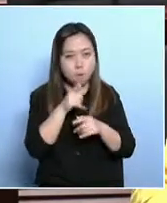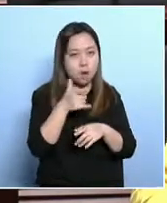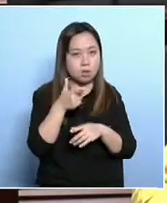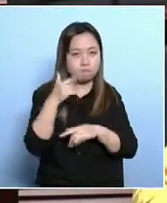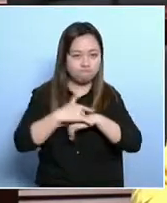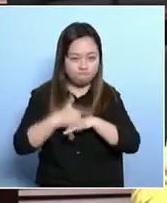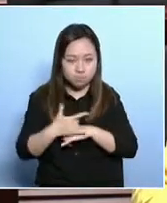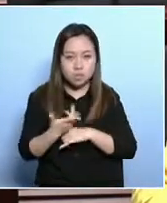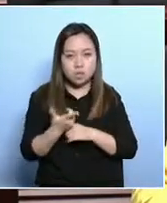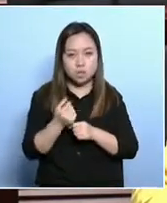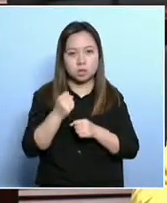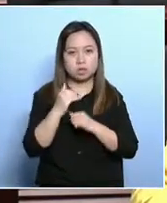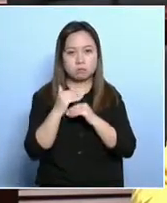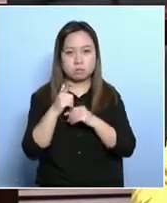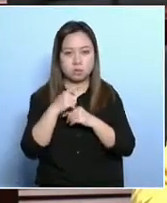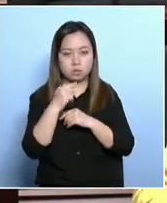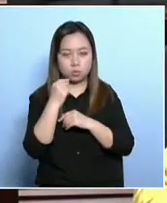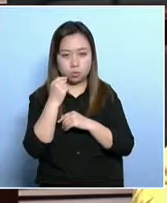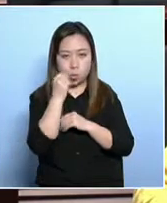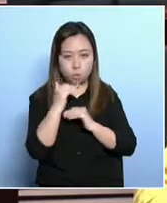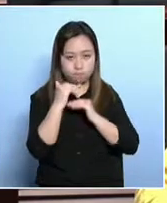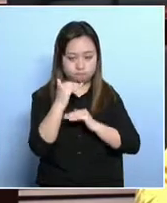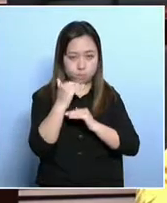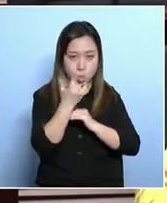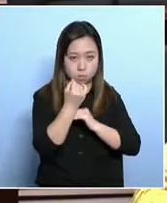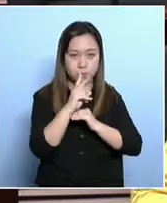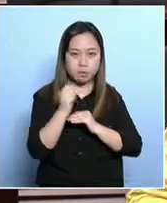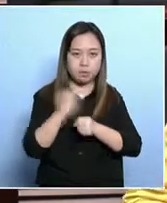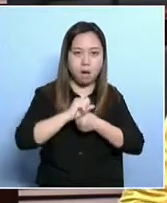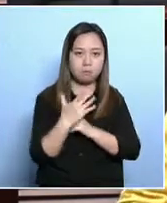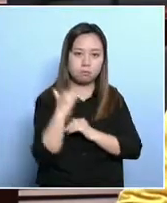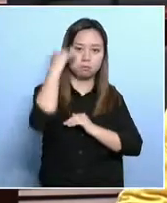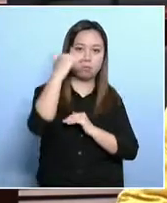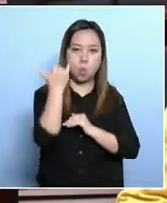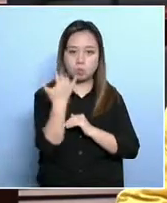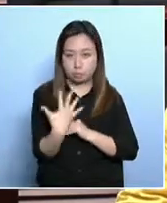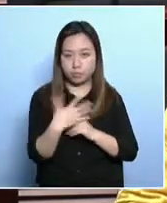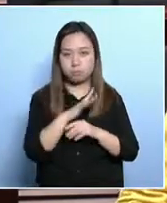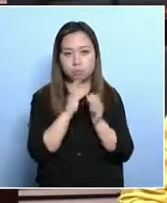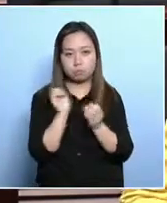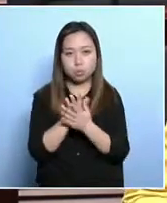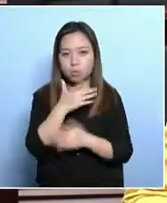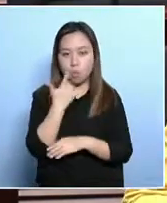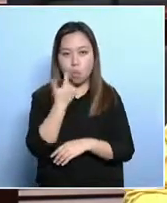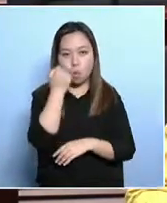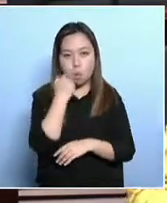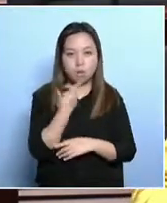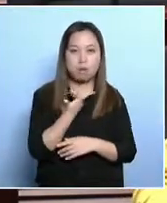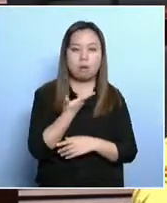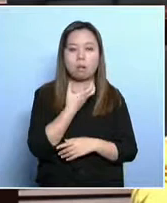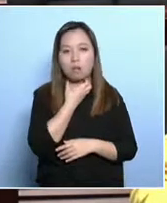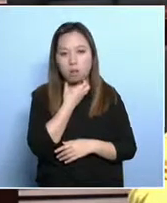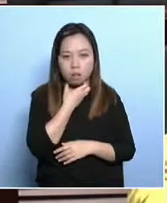there's a large number of working poor. And the old age